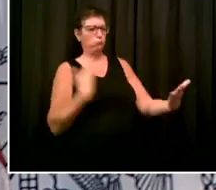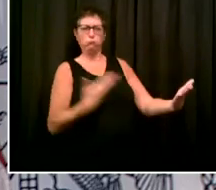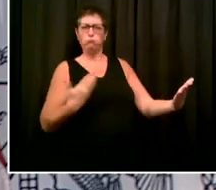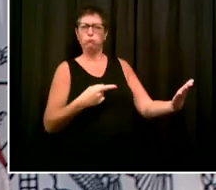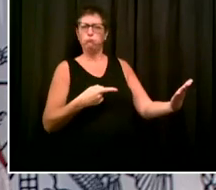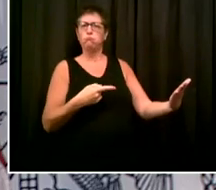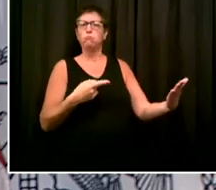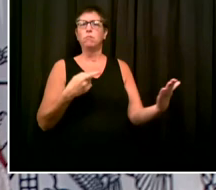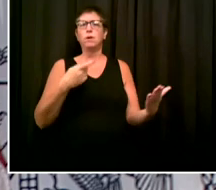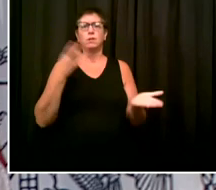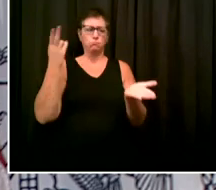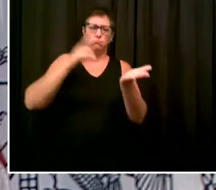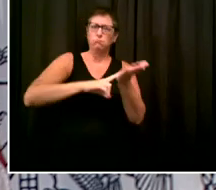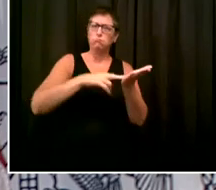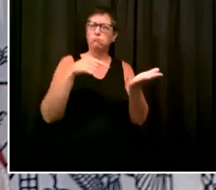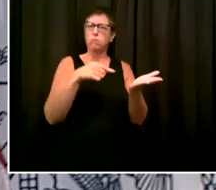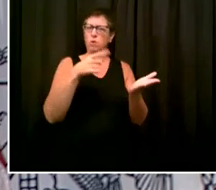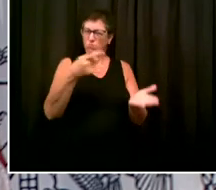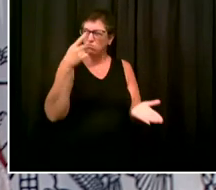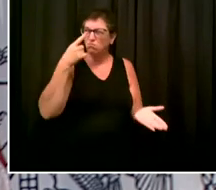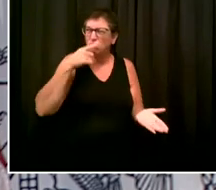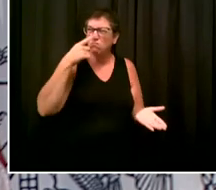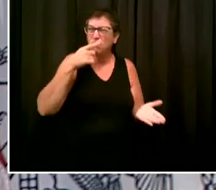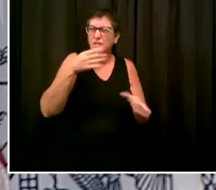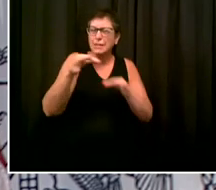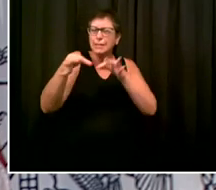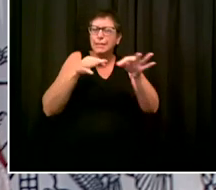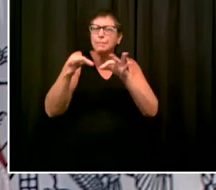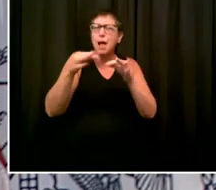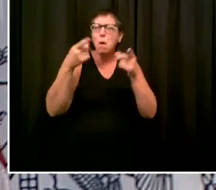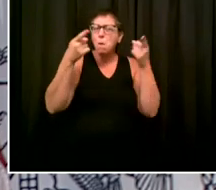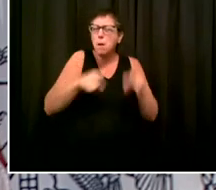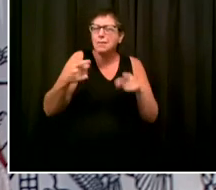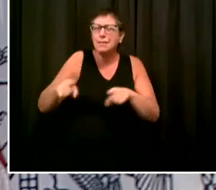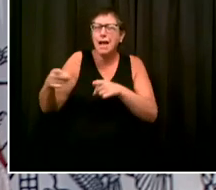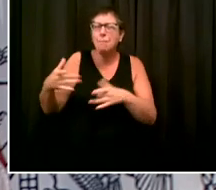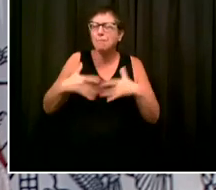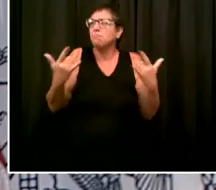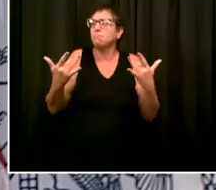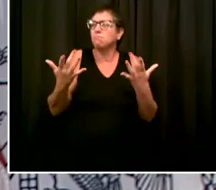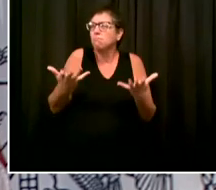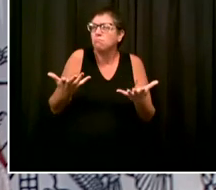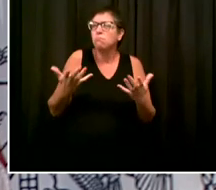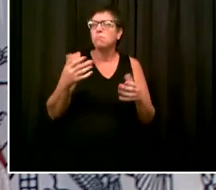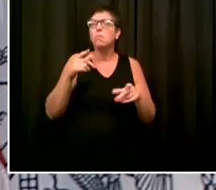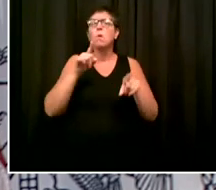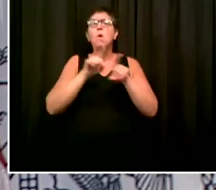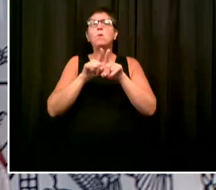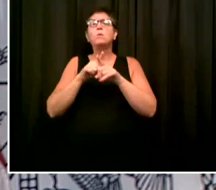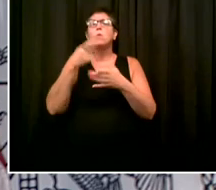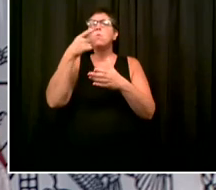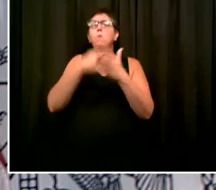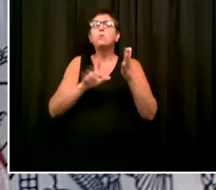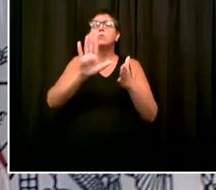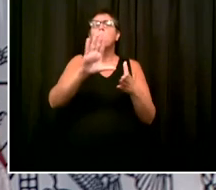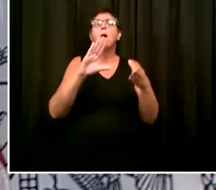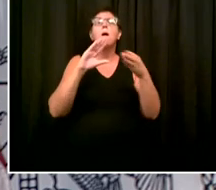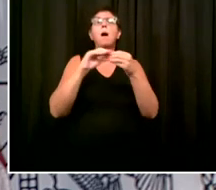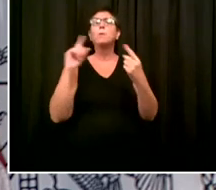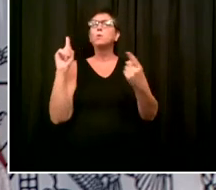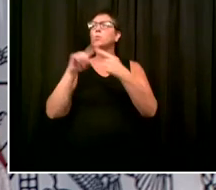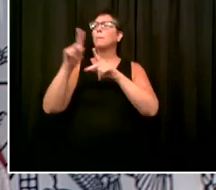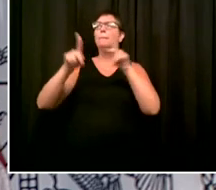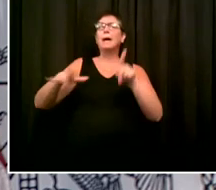us and what you can say to the advocates and people who had been supporting this bill for many years and